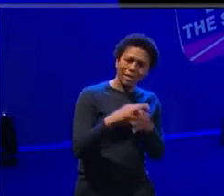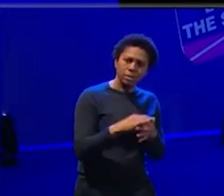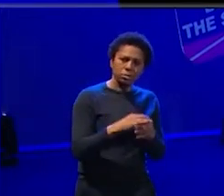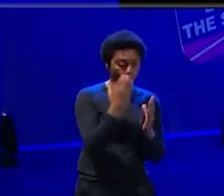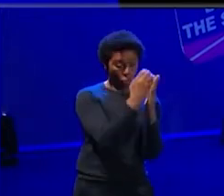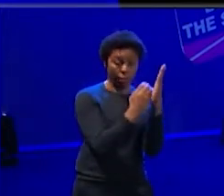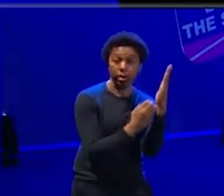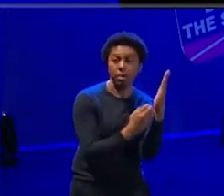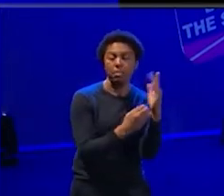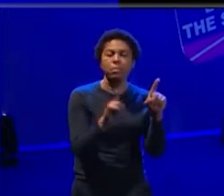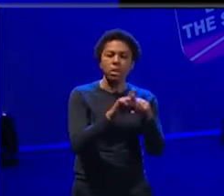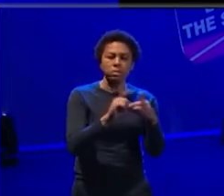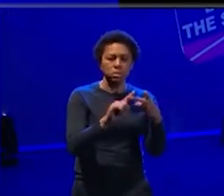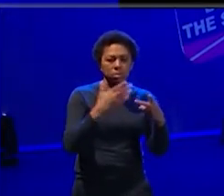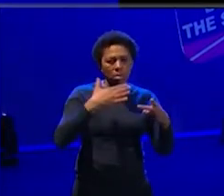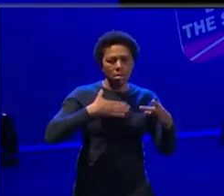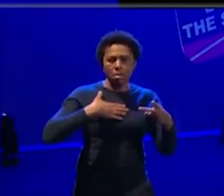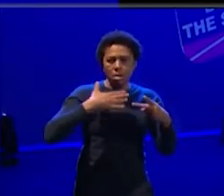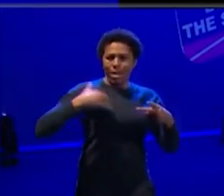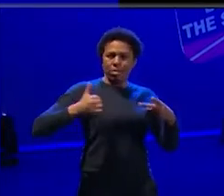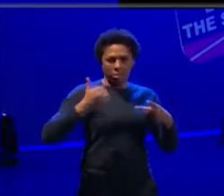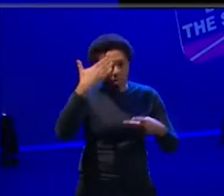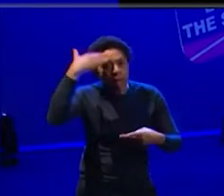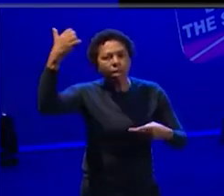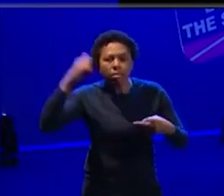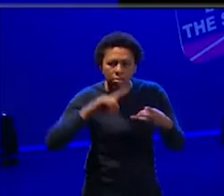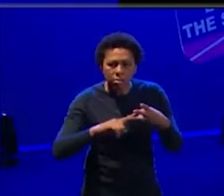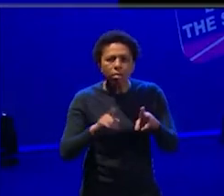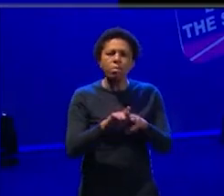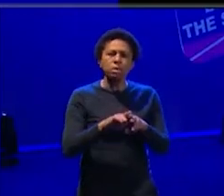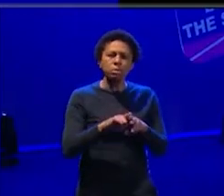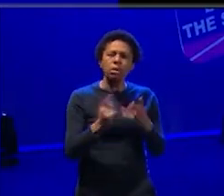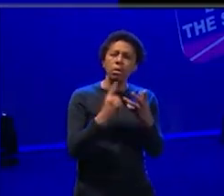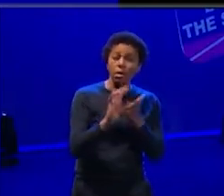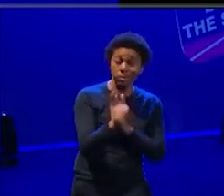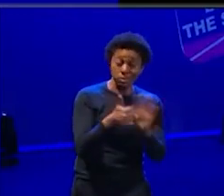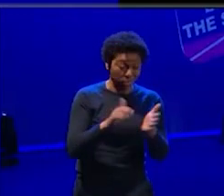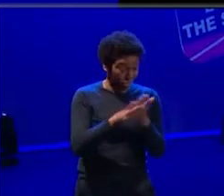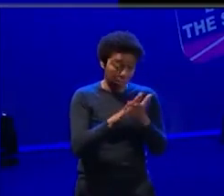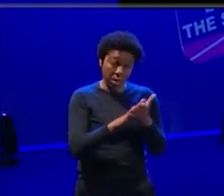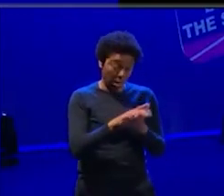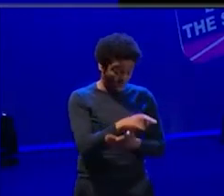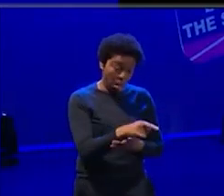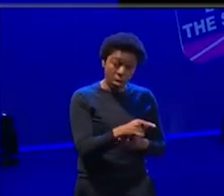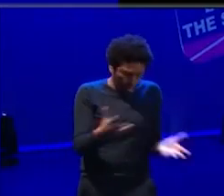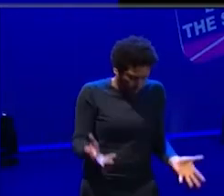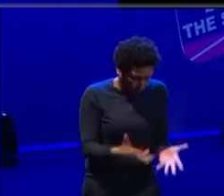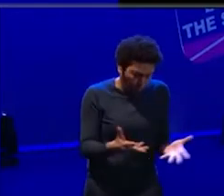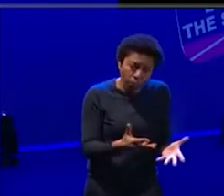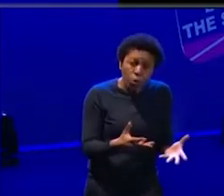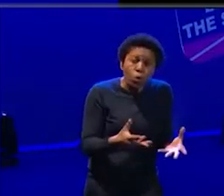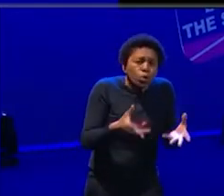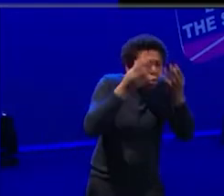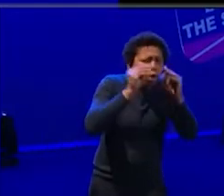development. Um, and also all of the kind of soft skills that lead a child or young person into being an active learner, whatever they choose to learn,